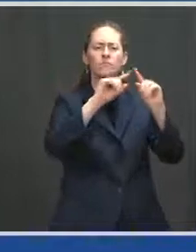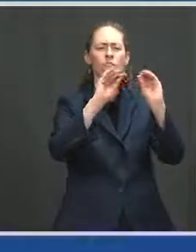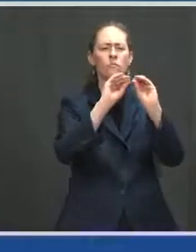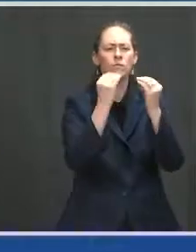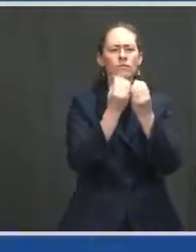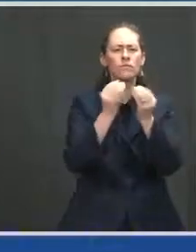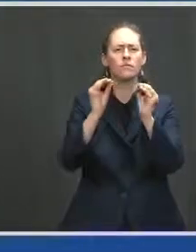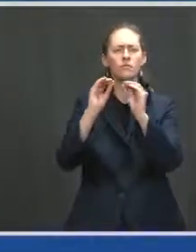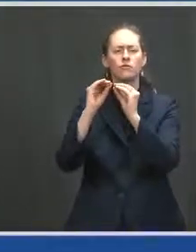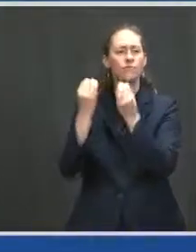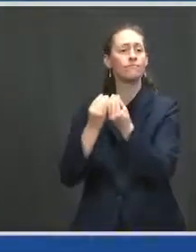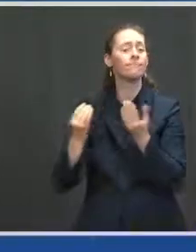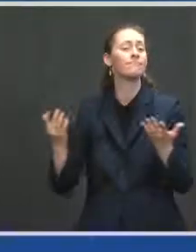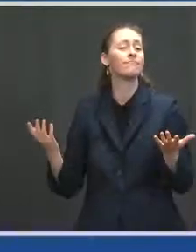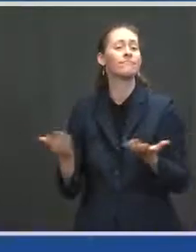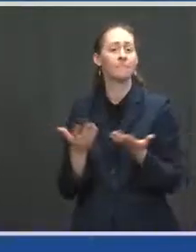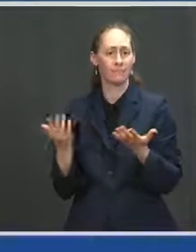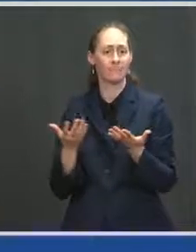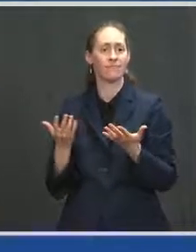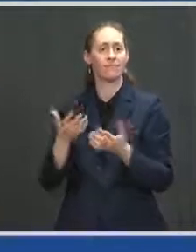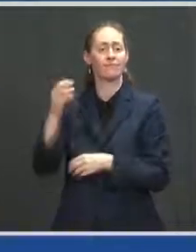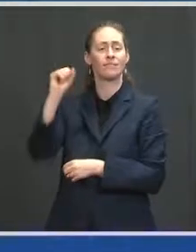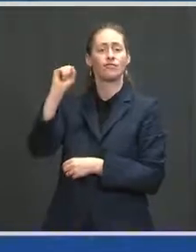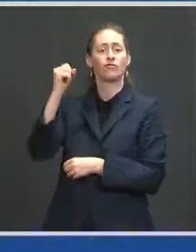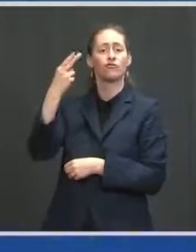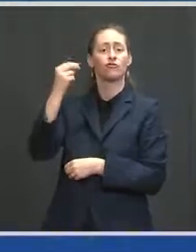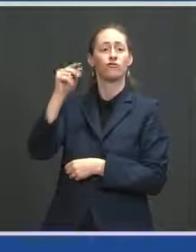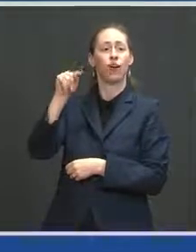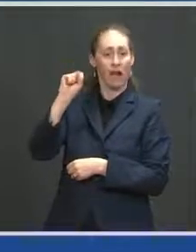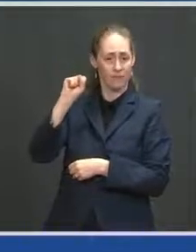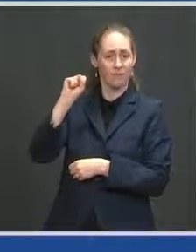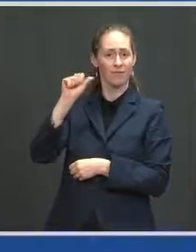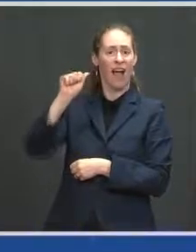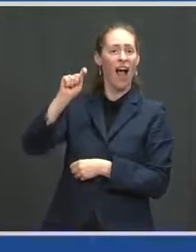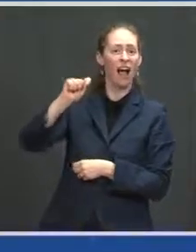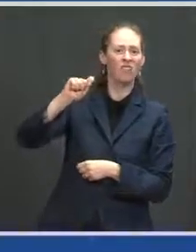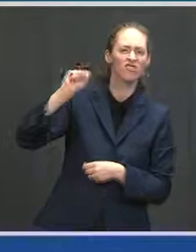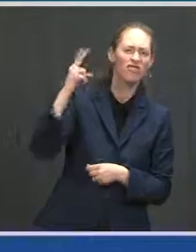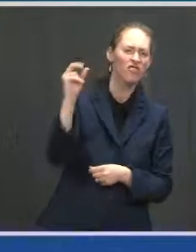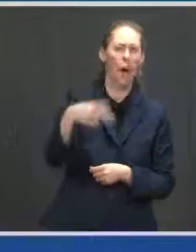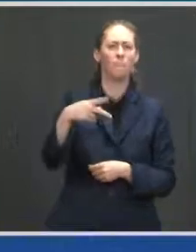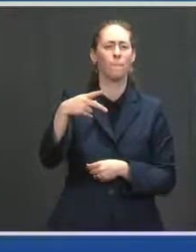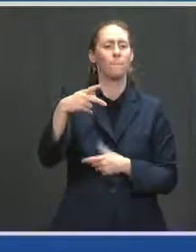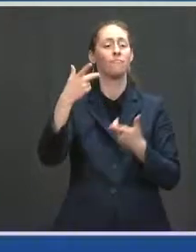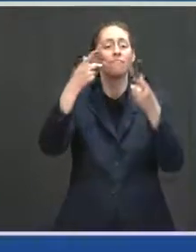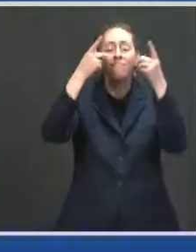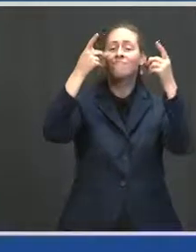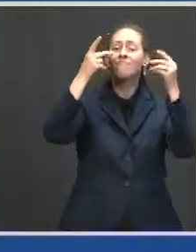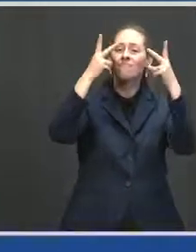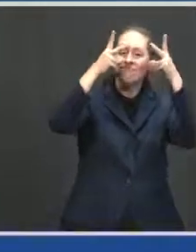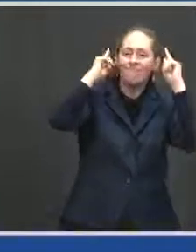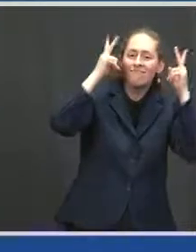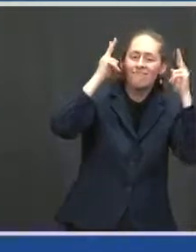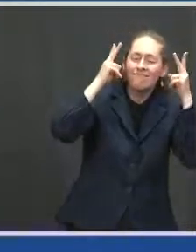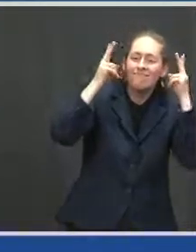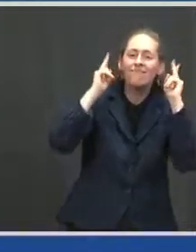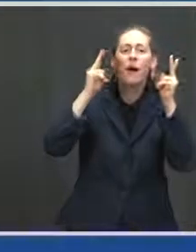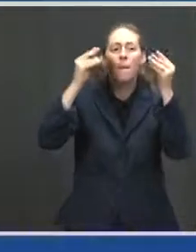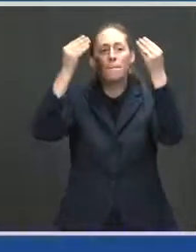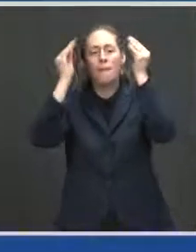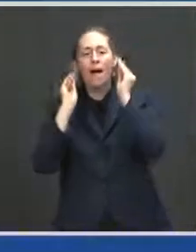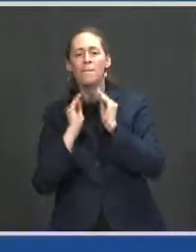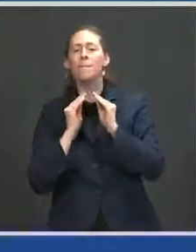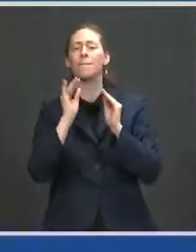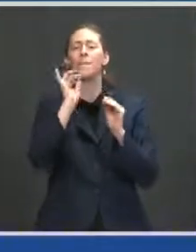at the Shop. Barber shops, beauty shops are hubs of activity information in the Black and brown communities in